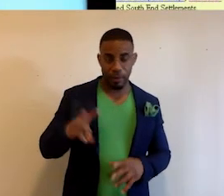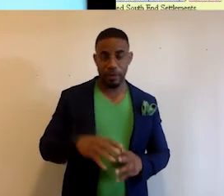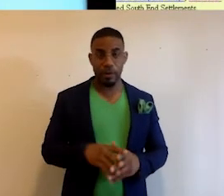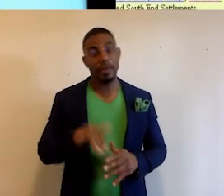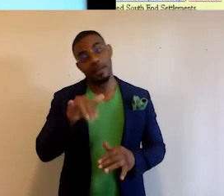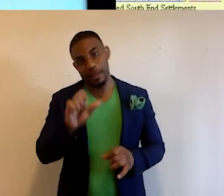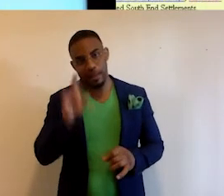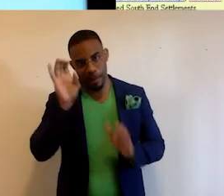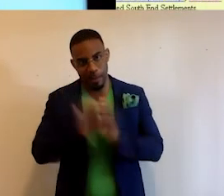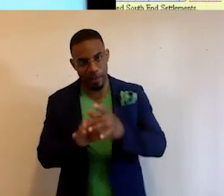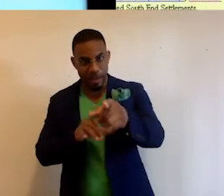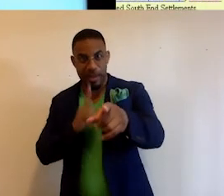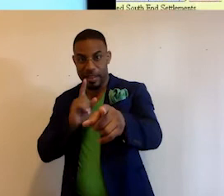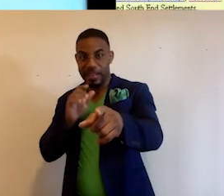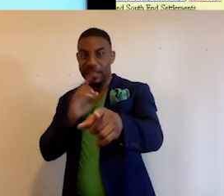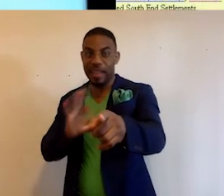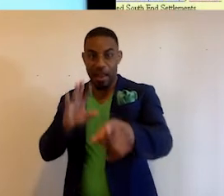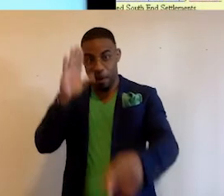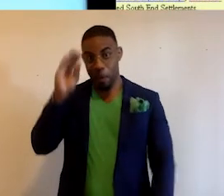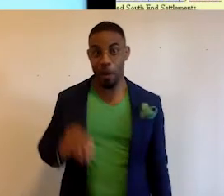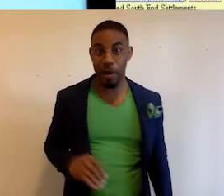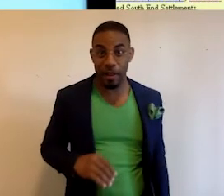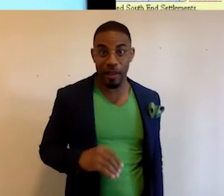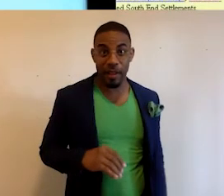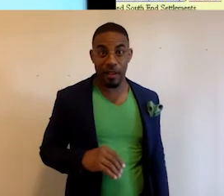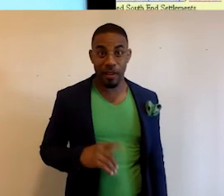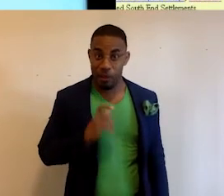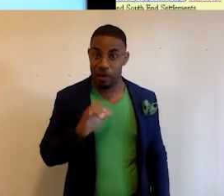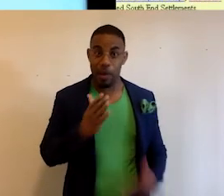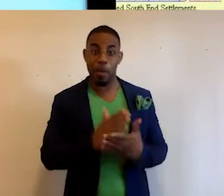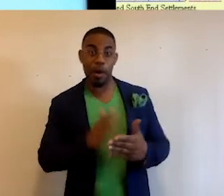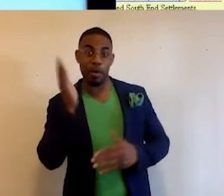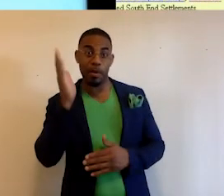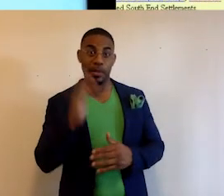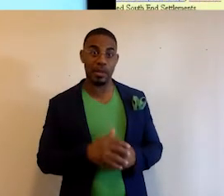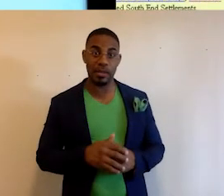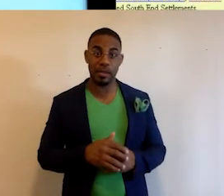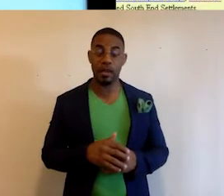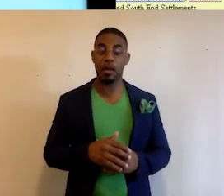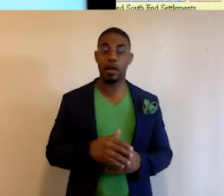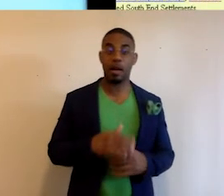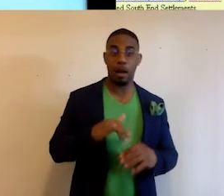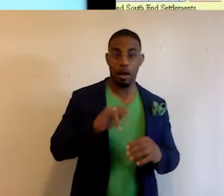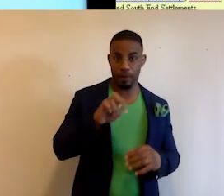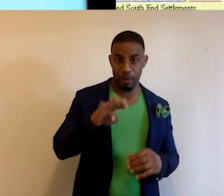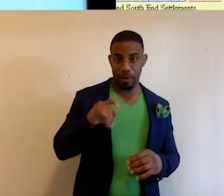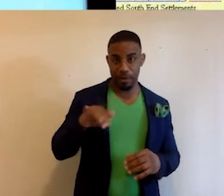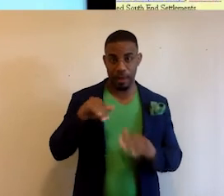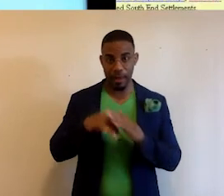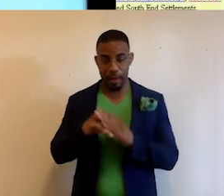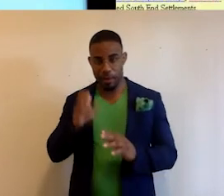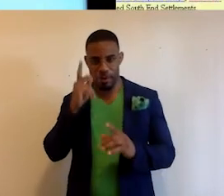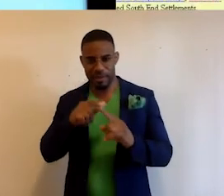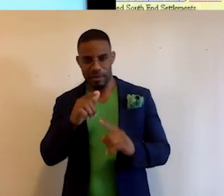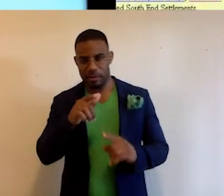And yes, that picture there is a nine-year-old boy who did part of the presentation of Inner City Access, and you'll get to